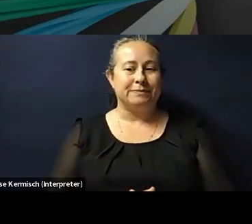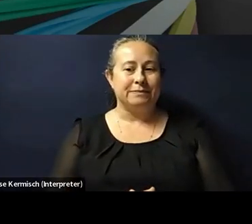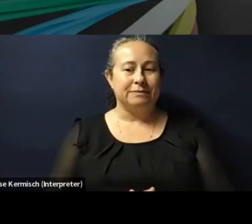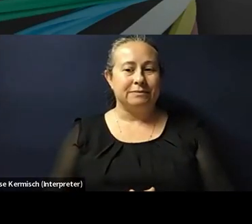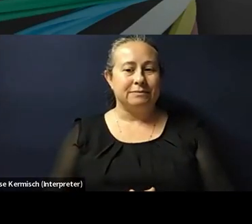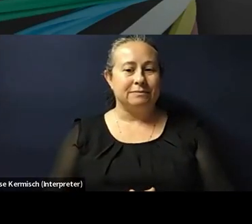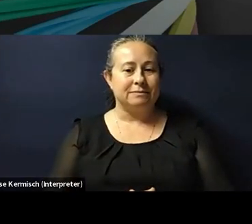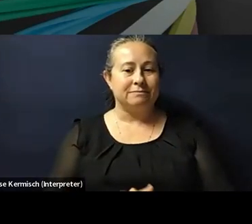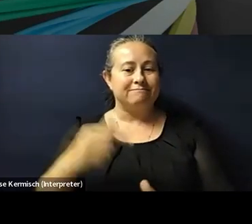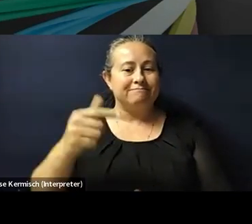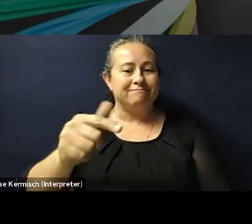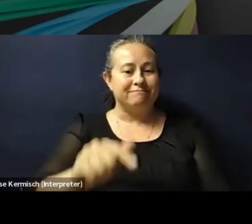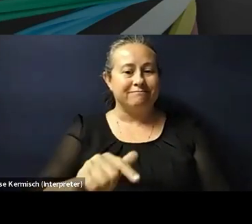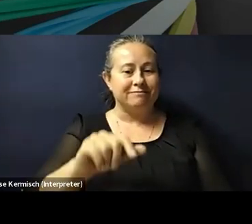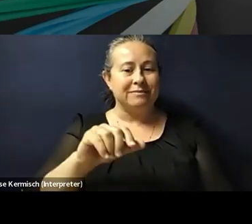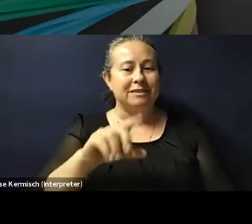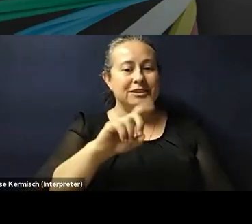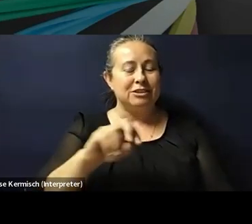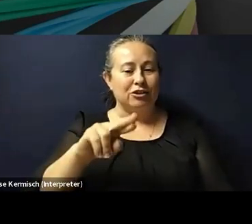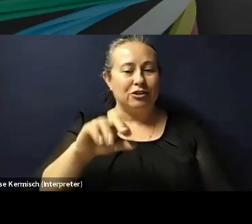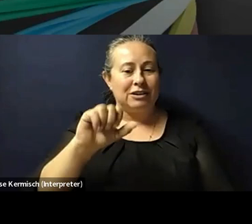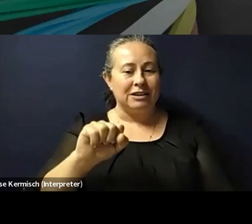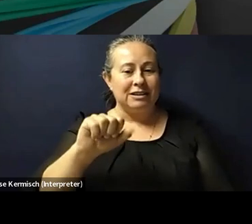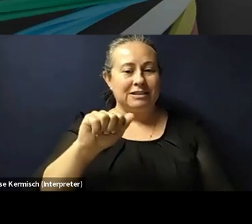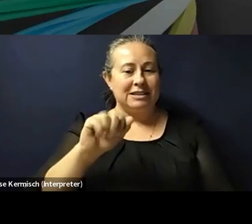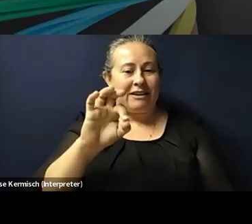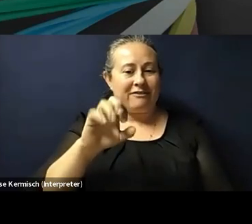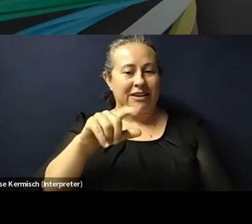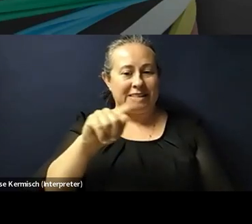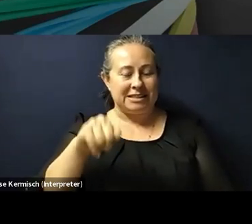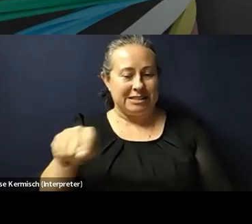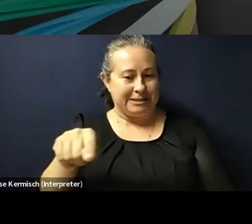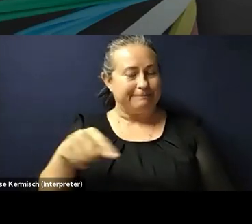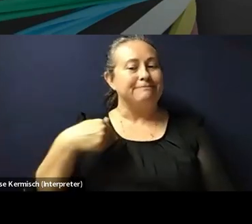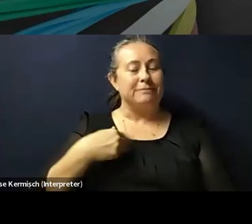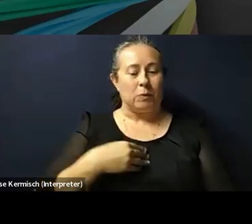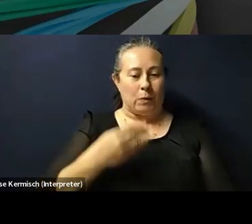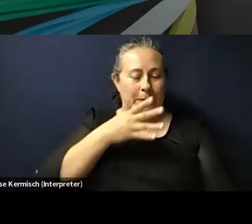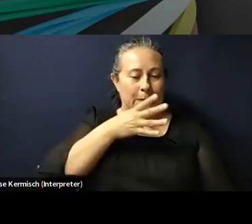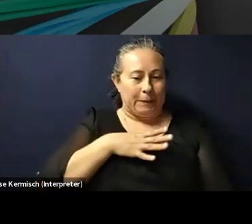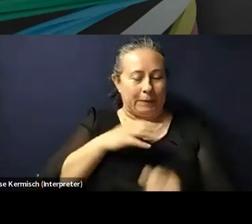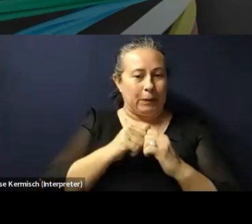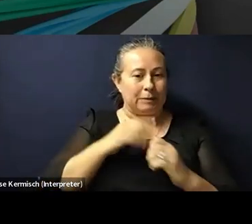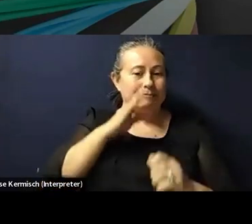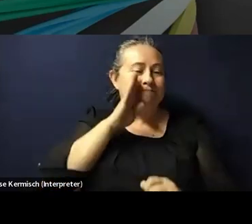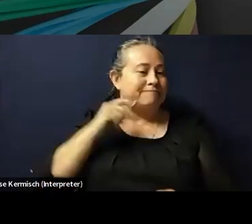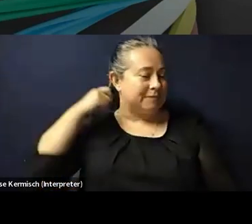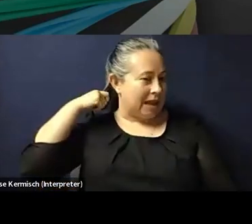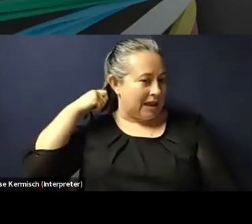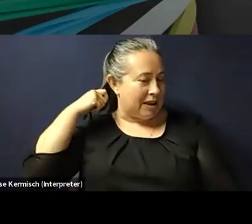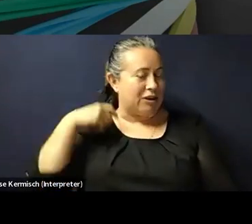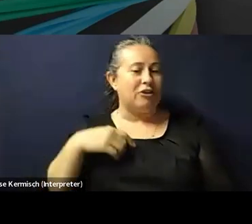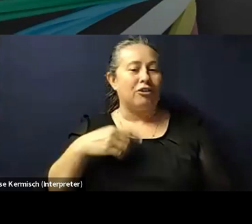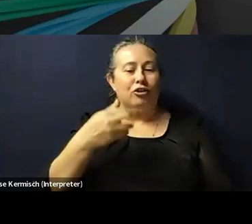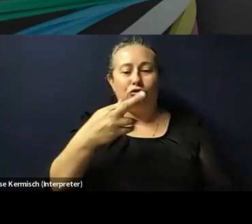Dr. Saffetz. Hi, I'm Jane Saffetz. I am a white woman with brown hair, a